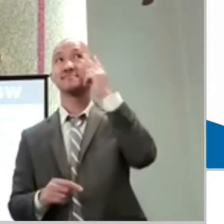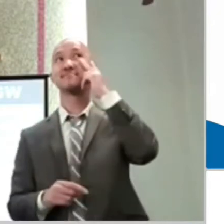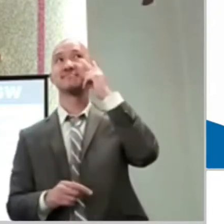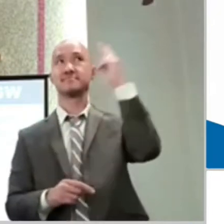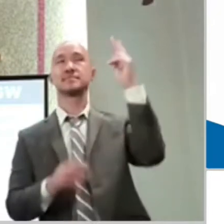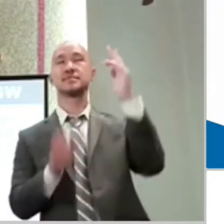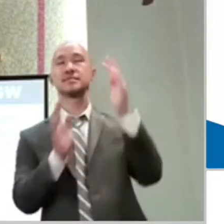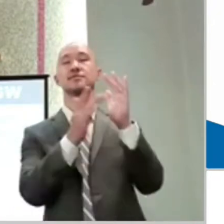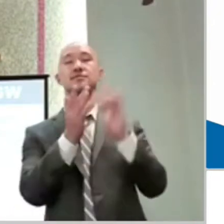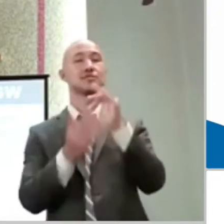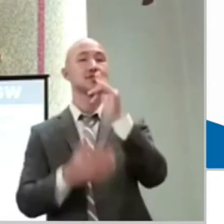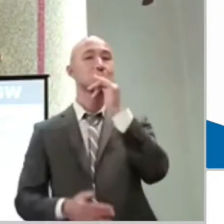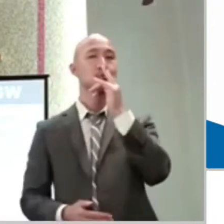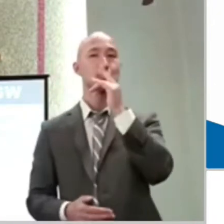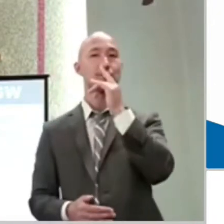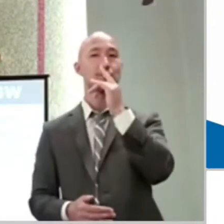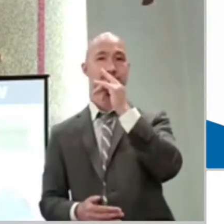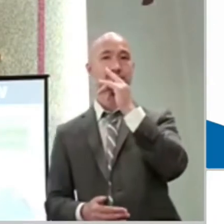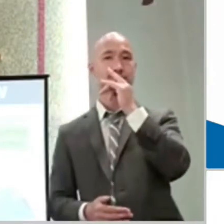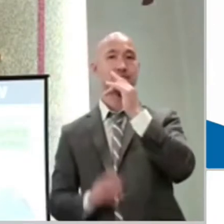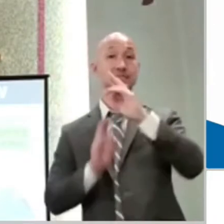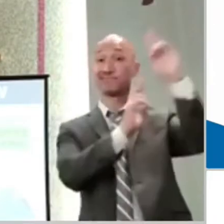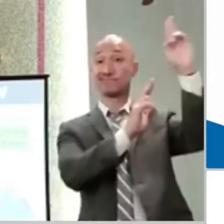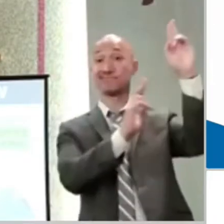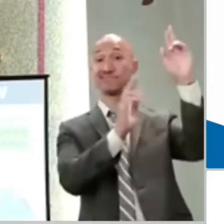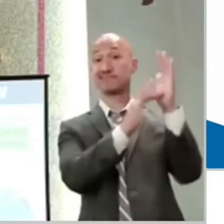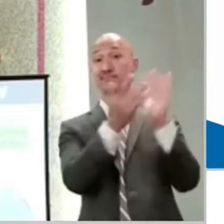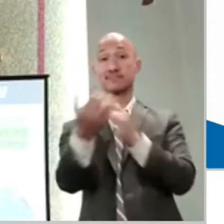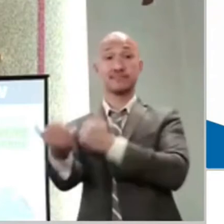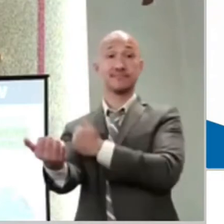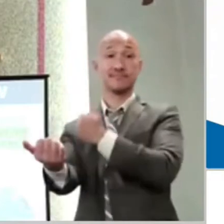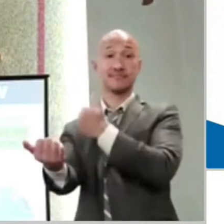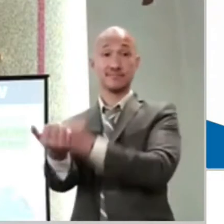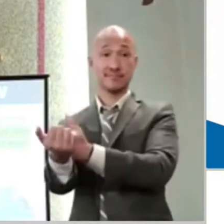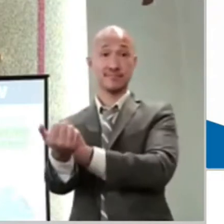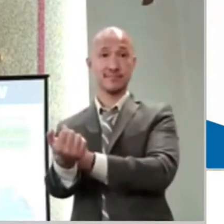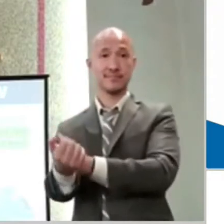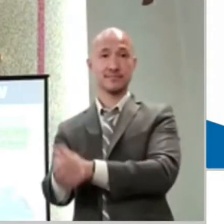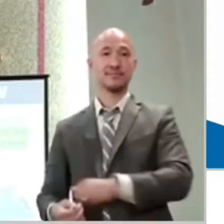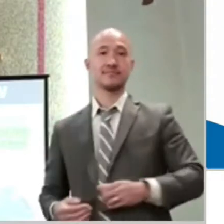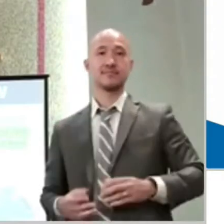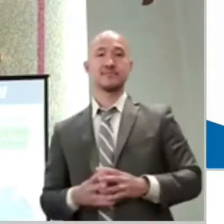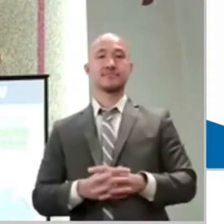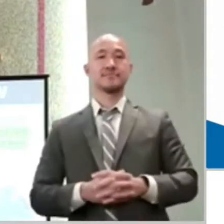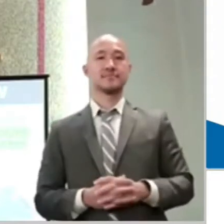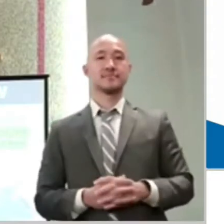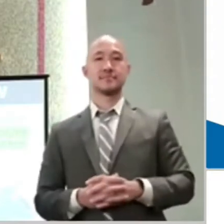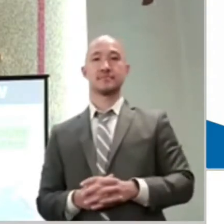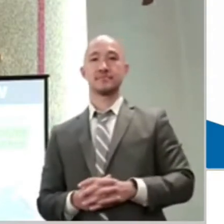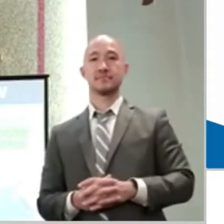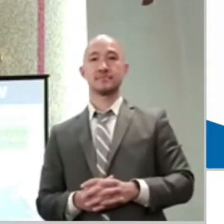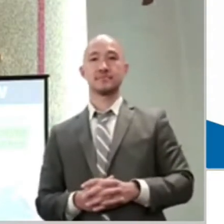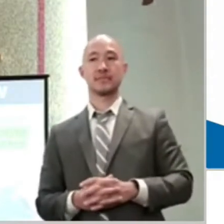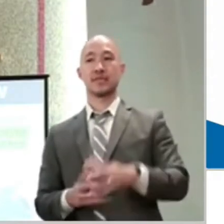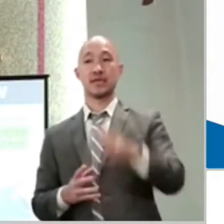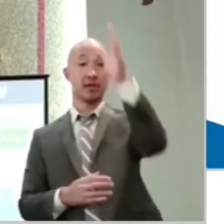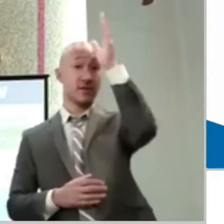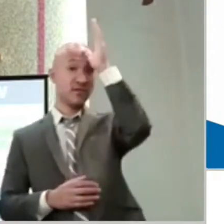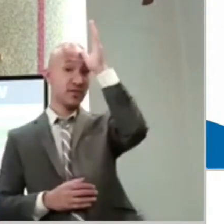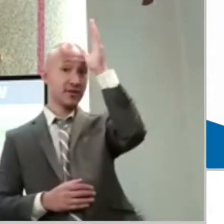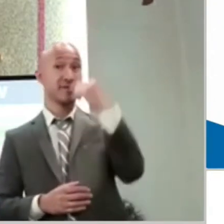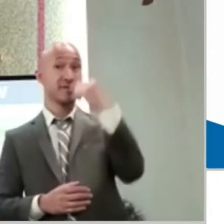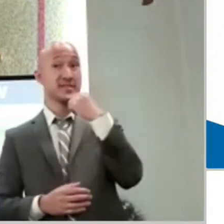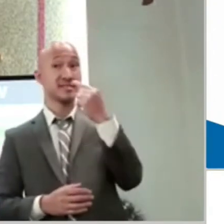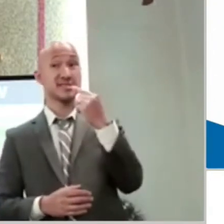We have trouble believing. So the demon, the father says, has often thrown him into the fire